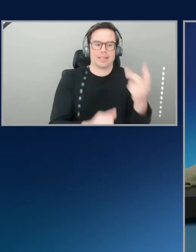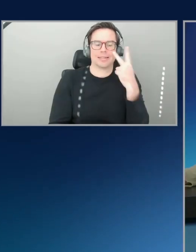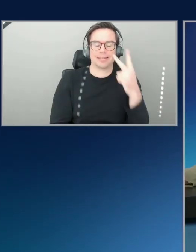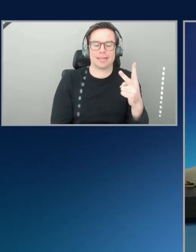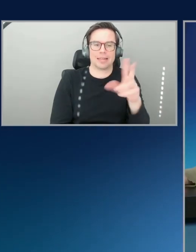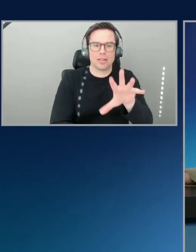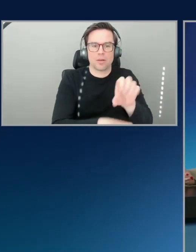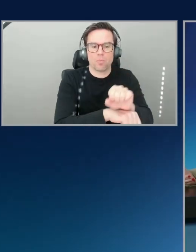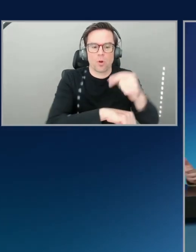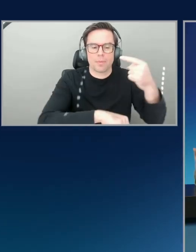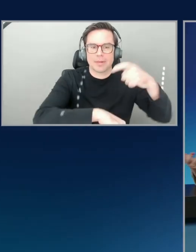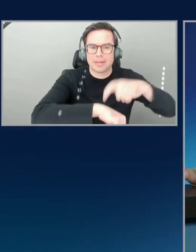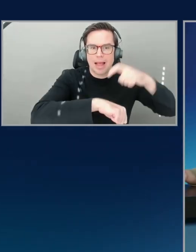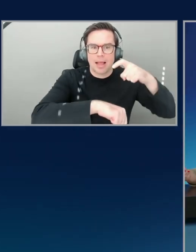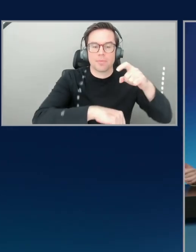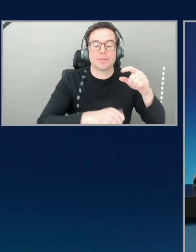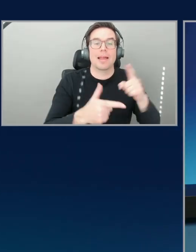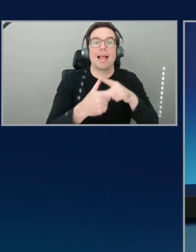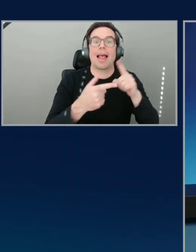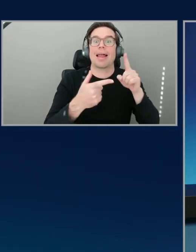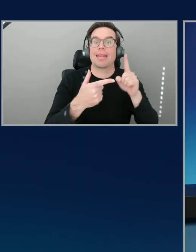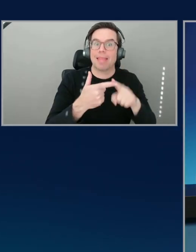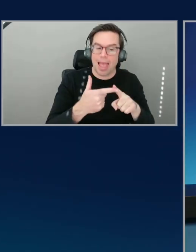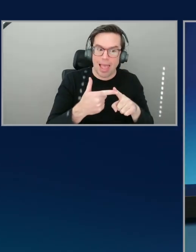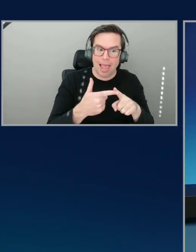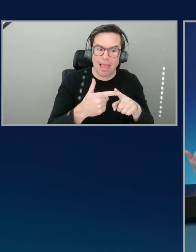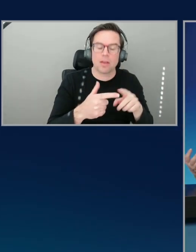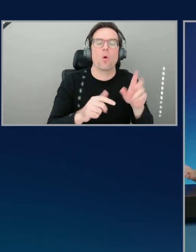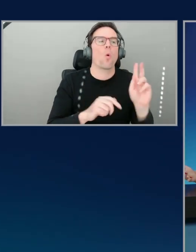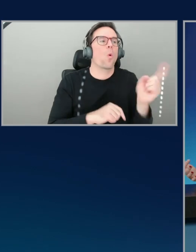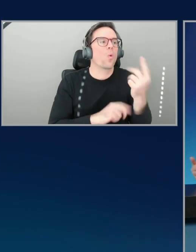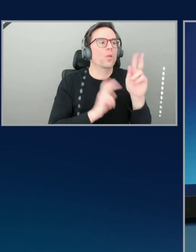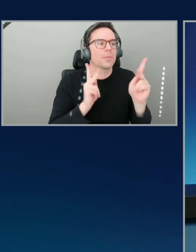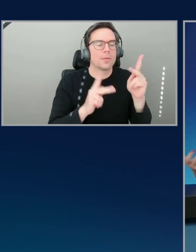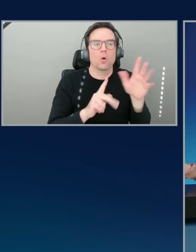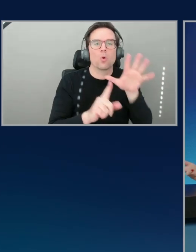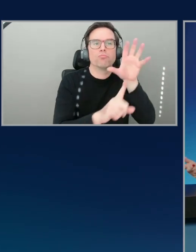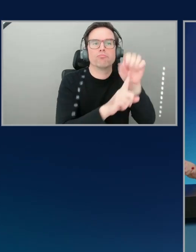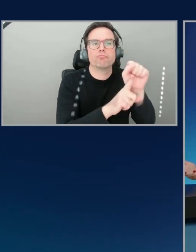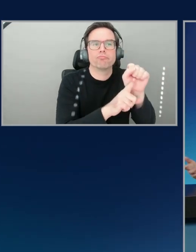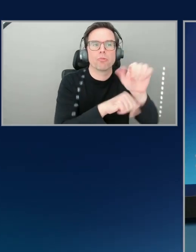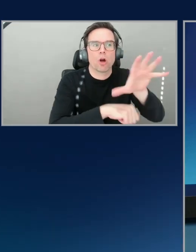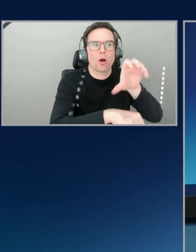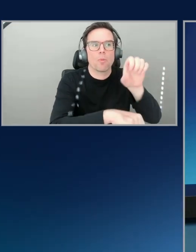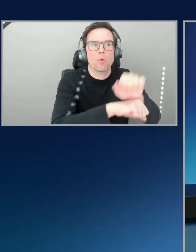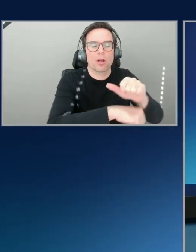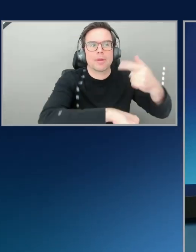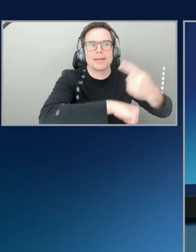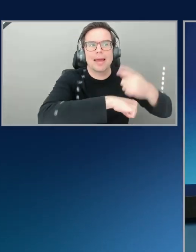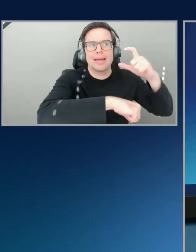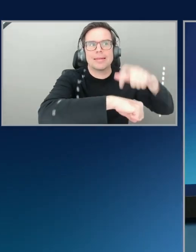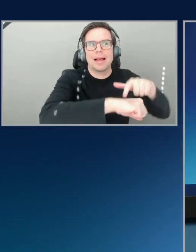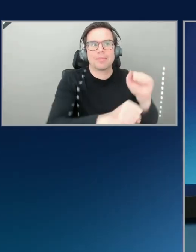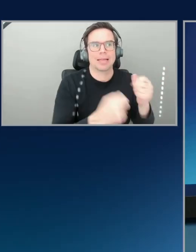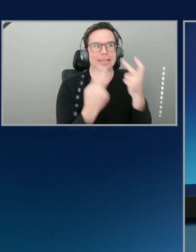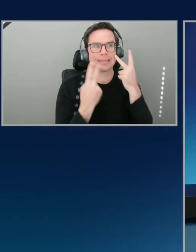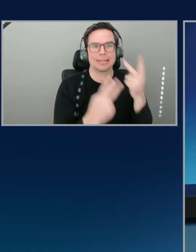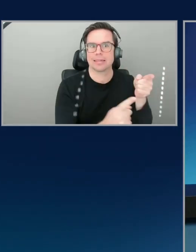somebody who made an appointment could view it, or we could even restrict different actions. So certain